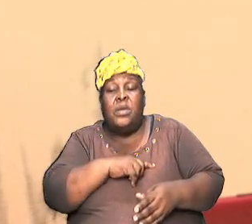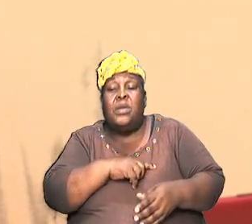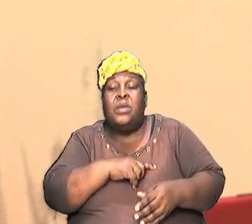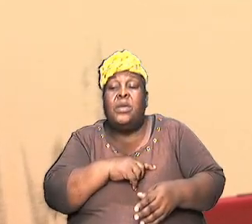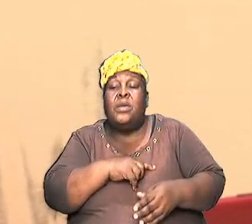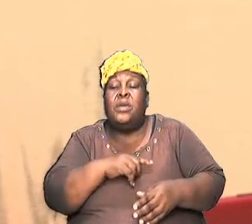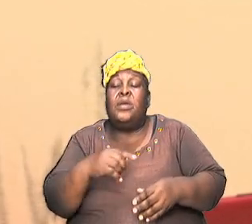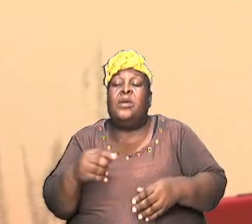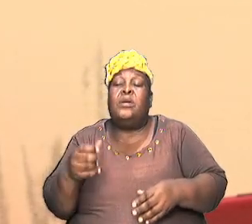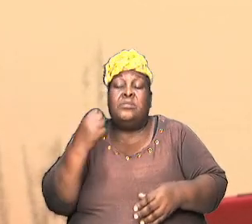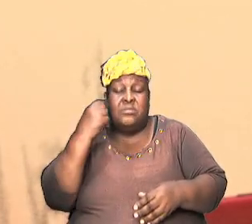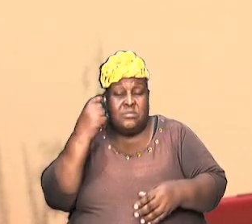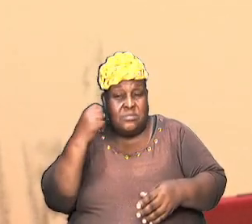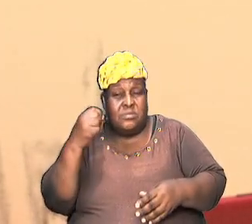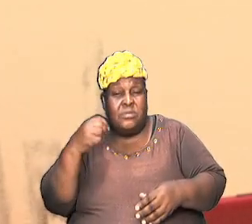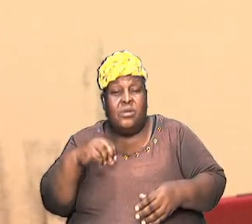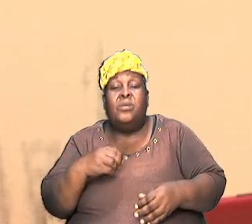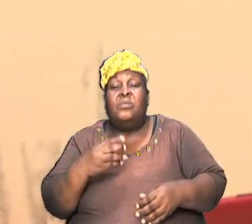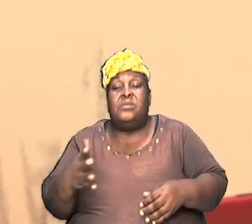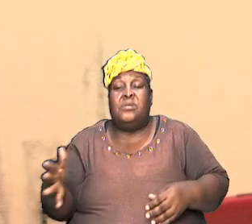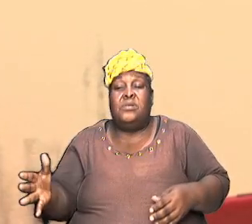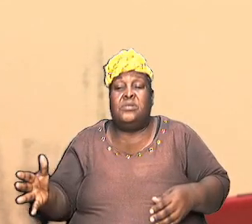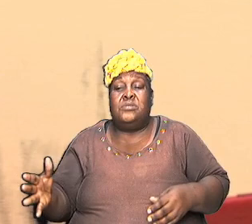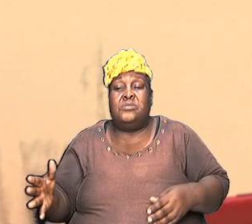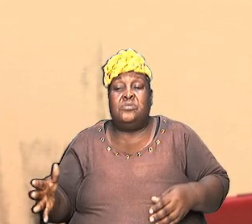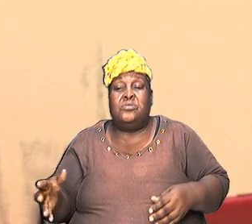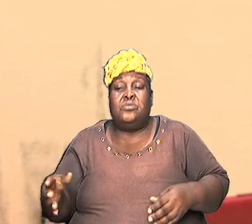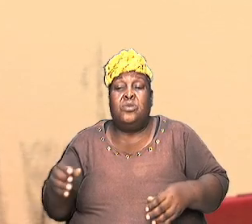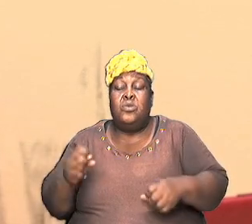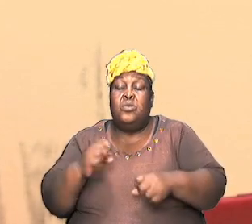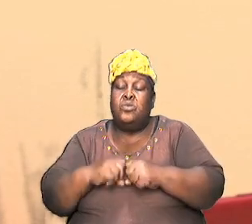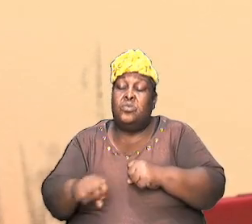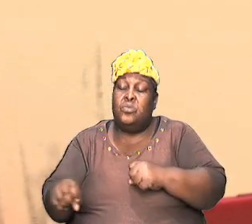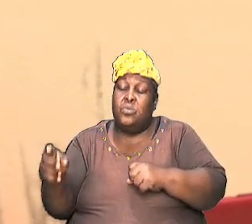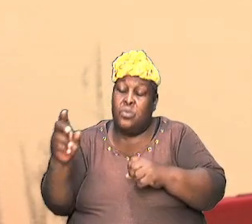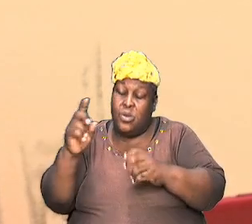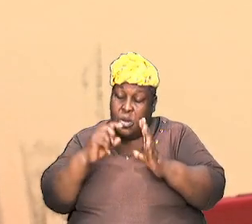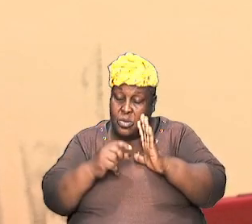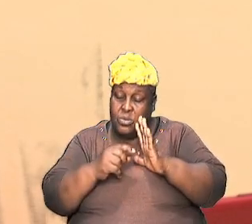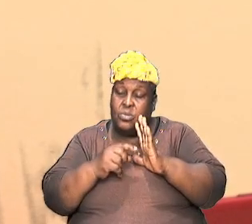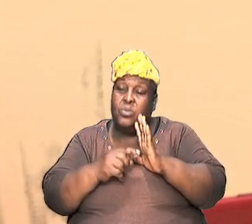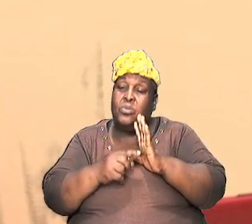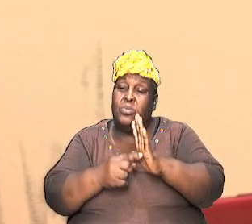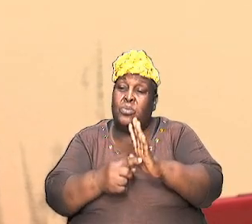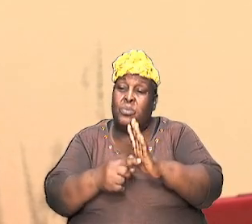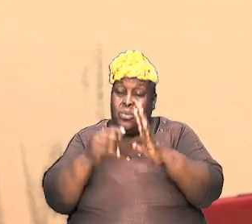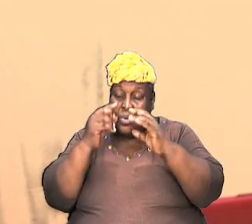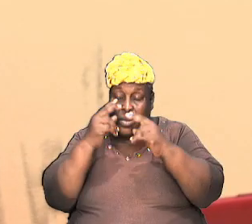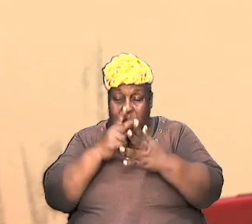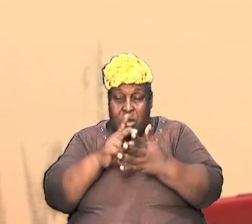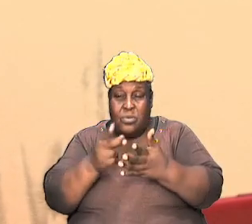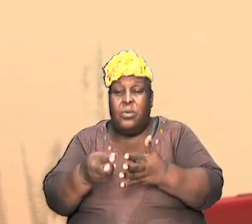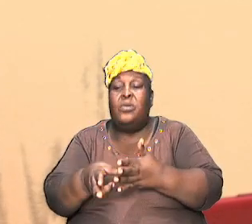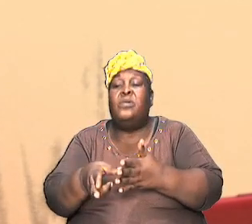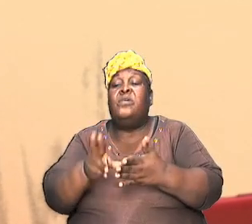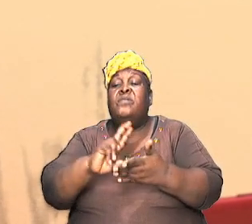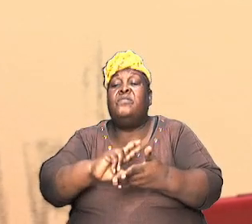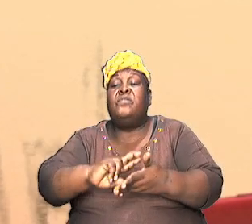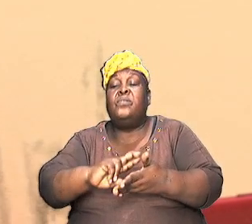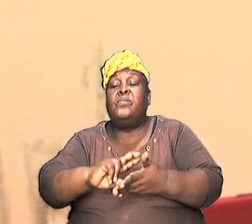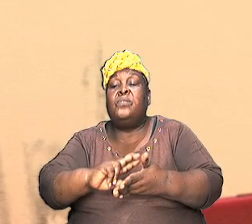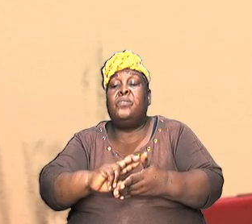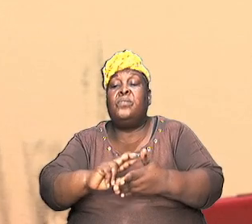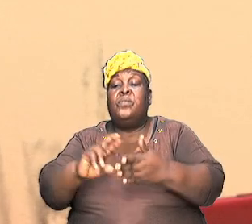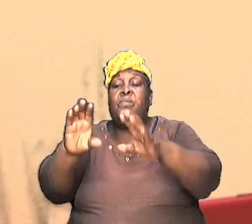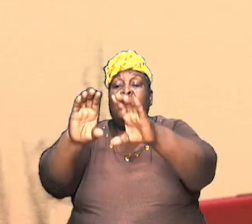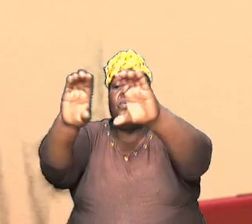want to direct our attention, amen, to the screen so that we can take a look at the four